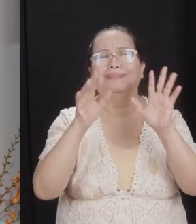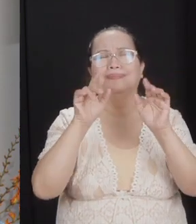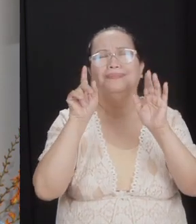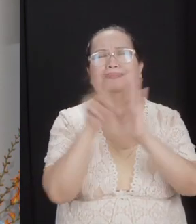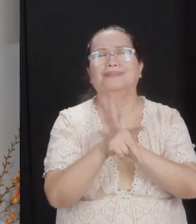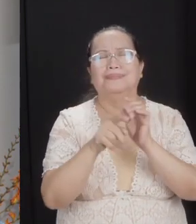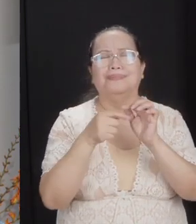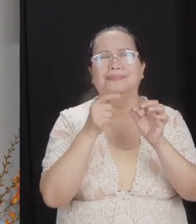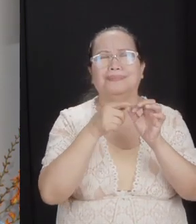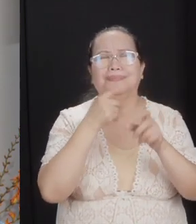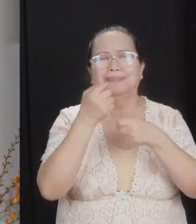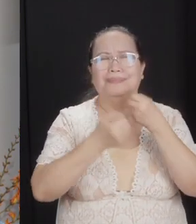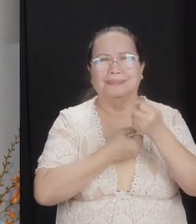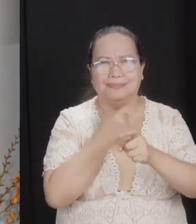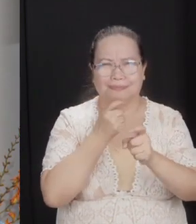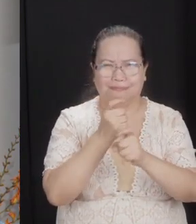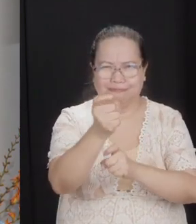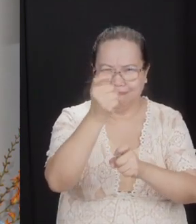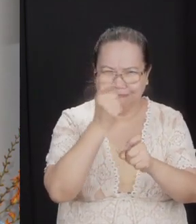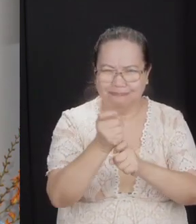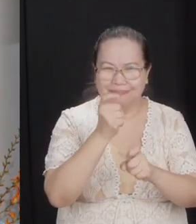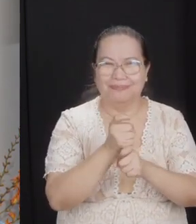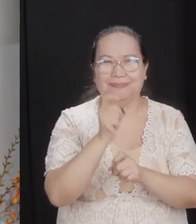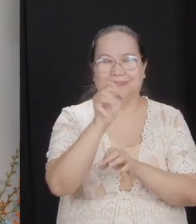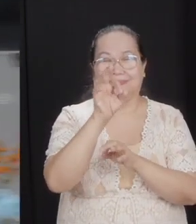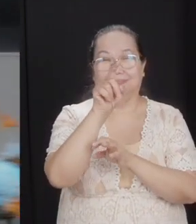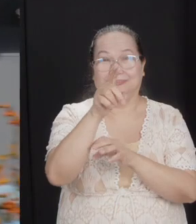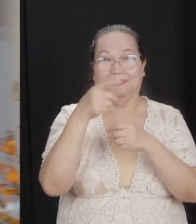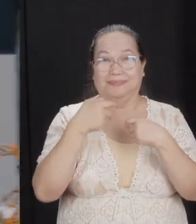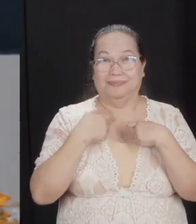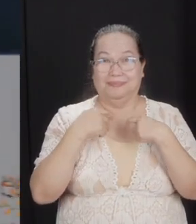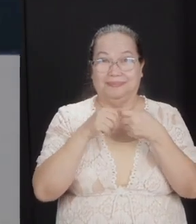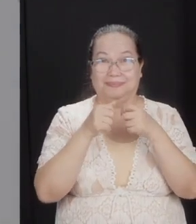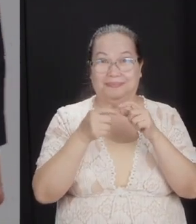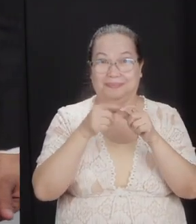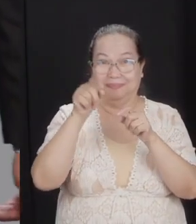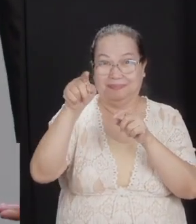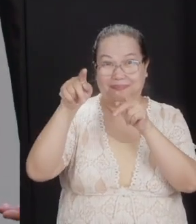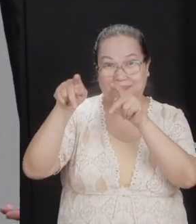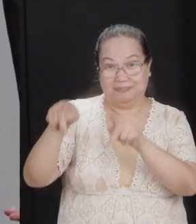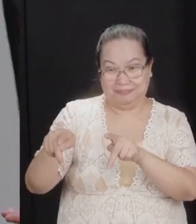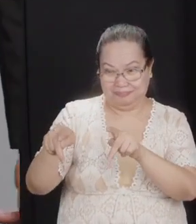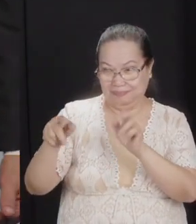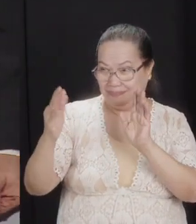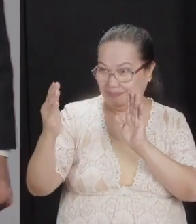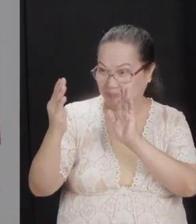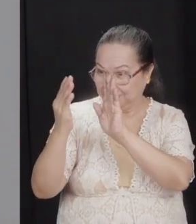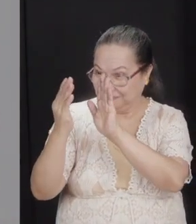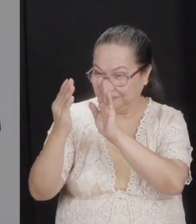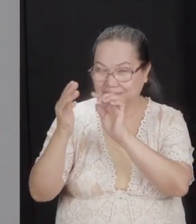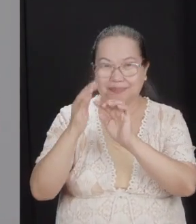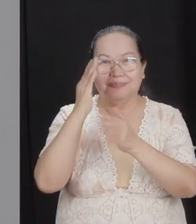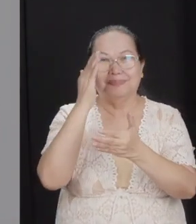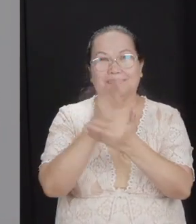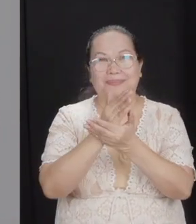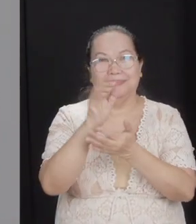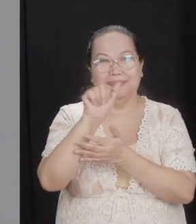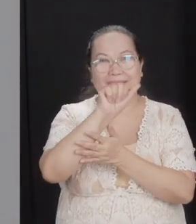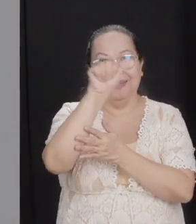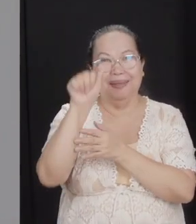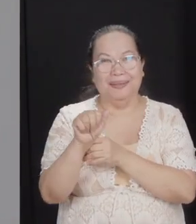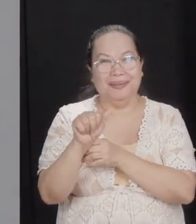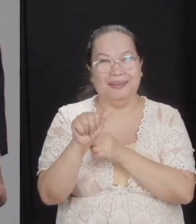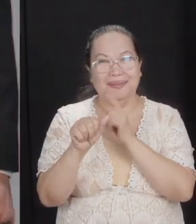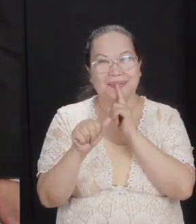Matthew 18, 15. If you have an issue with someone, approach the person. Stop being Asian in that sense.